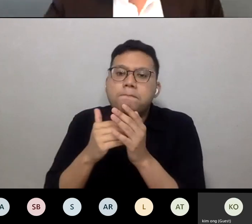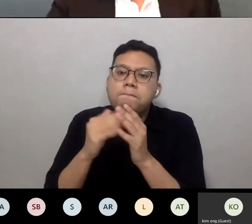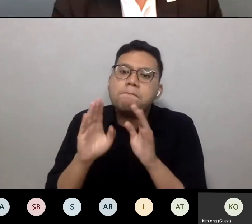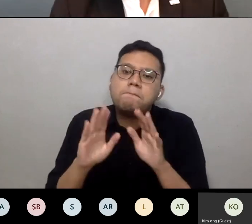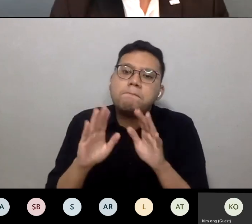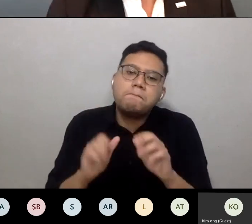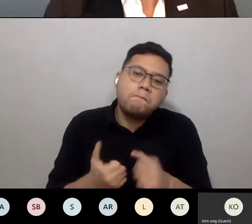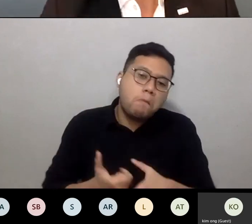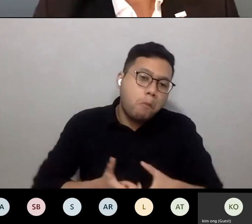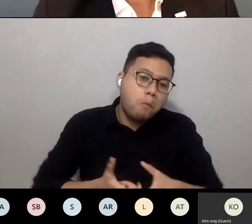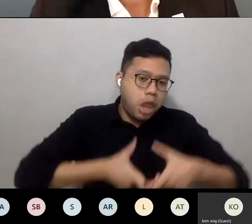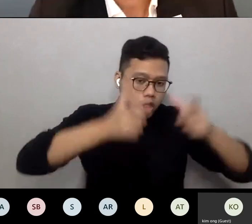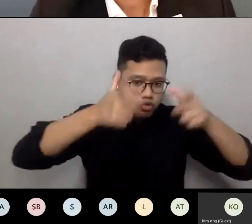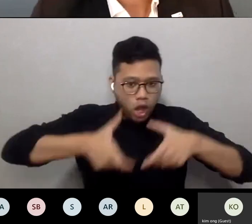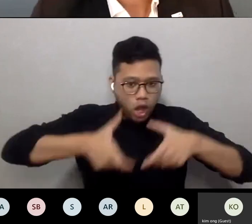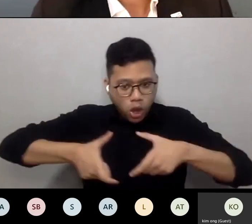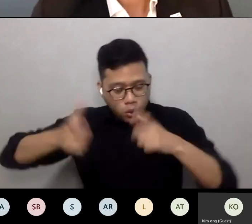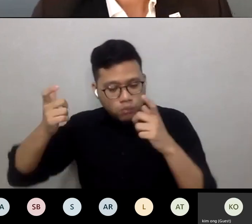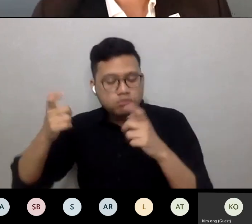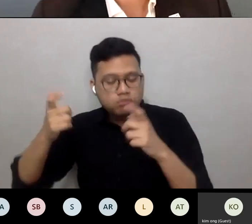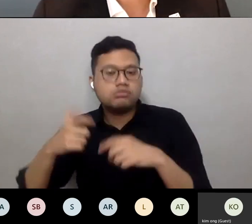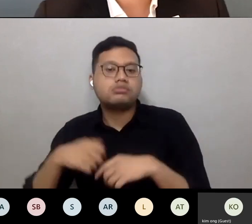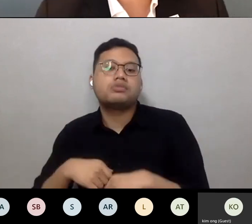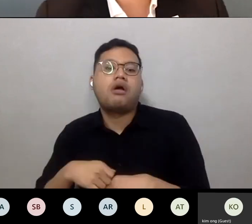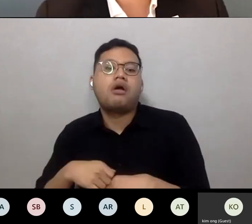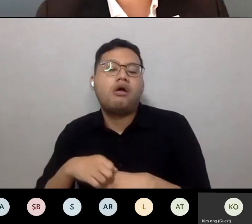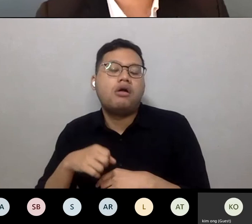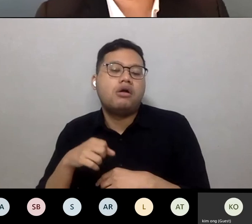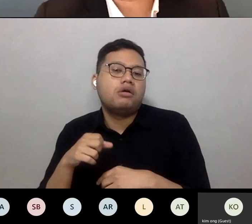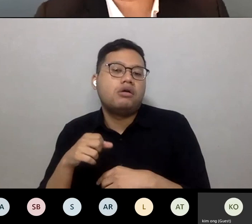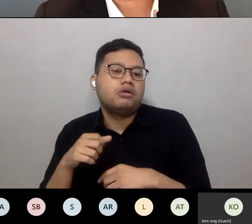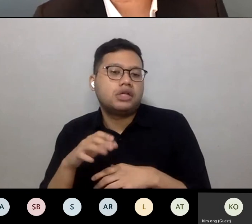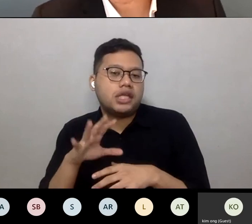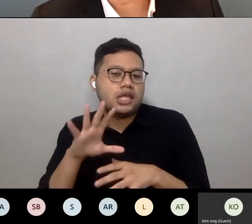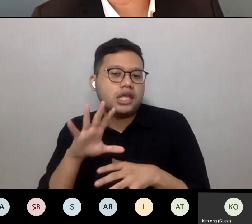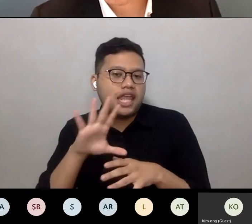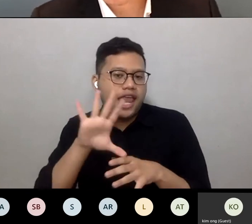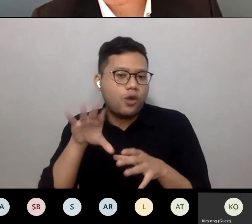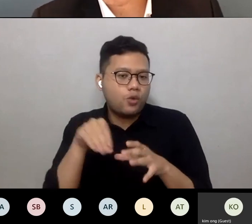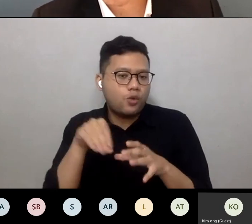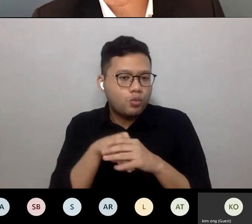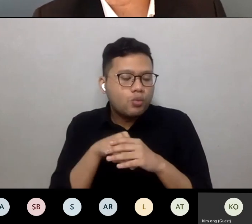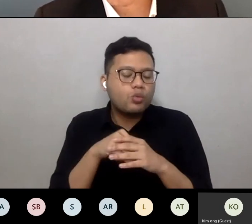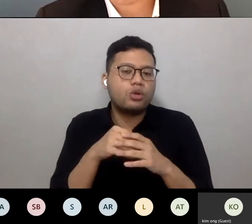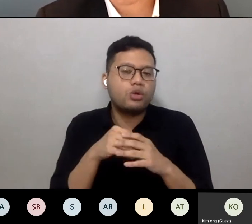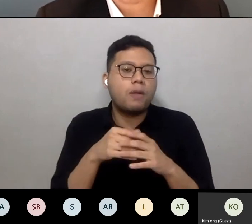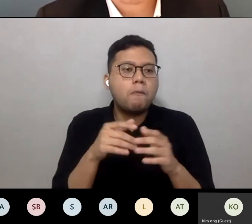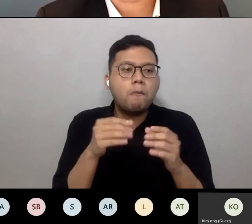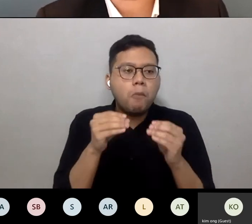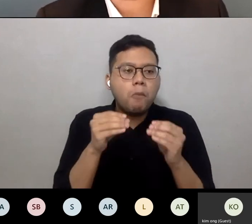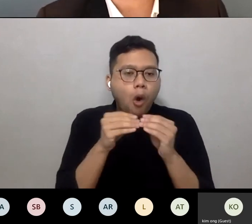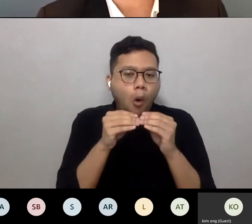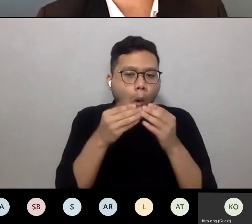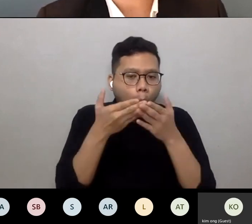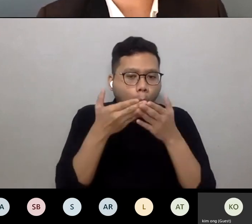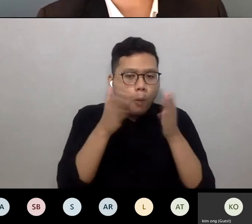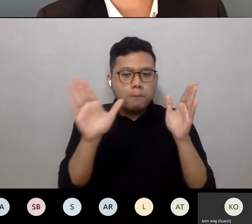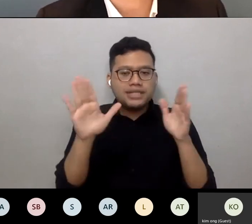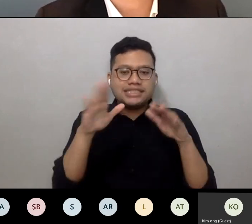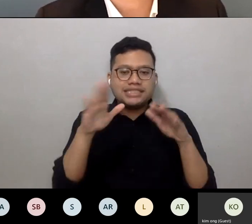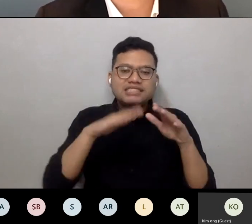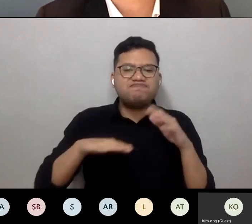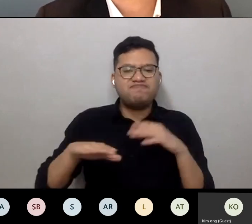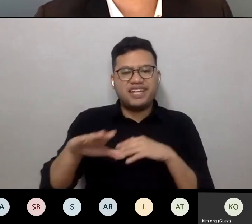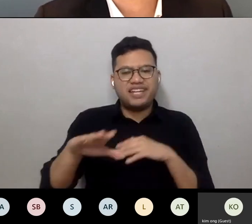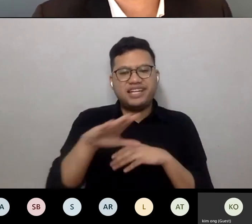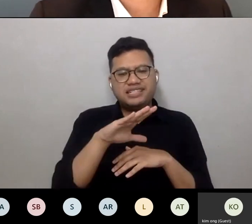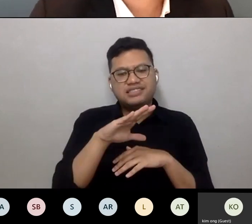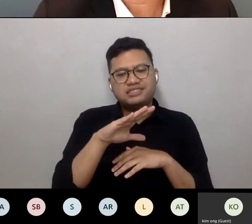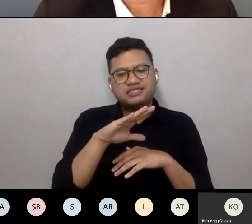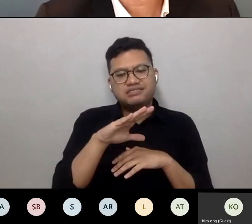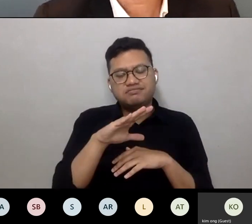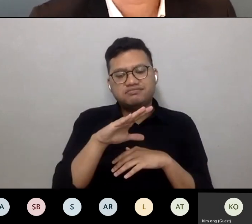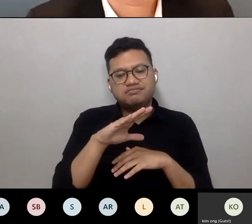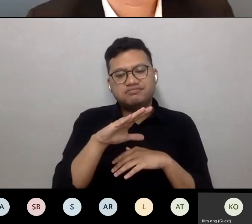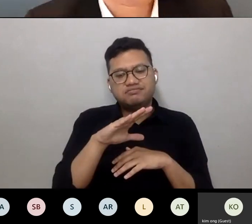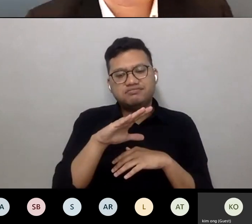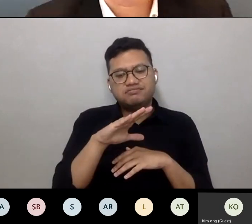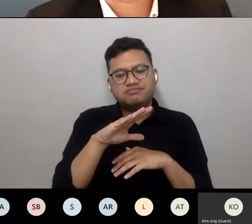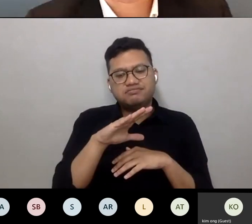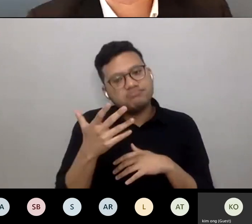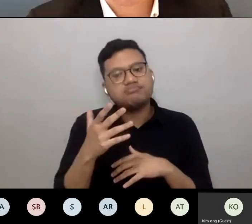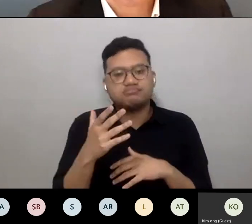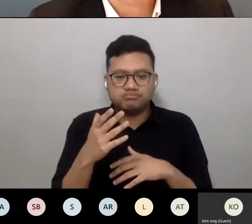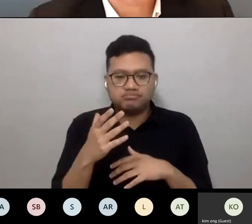-use buildings which can incorporate open spaces and go into home living and co-working and